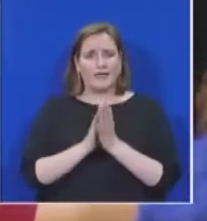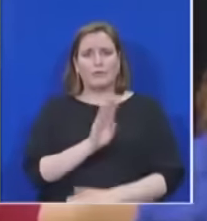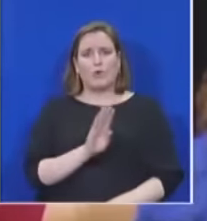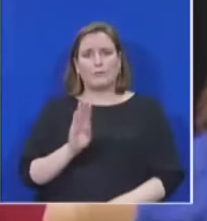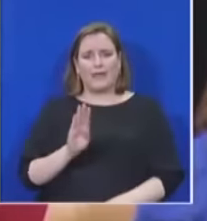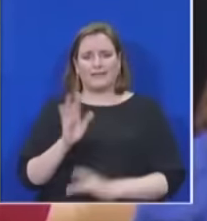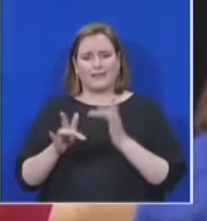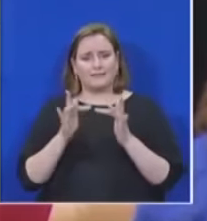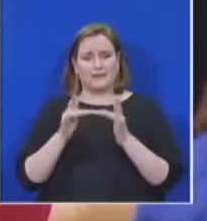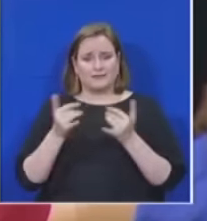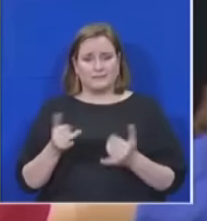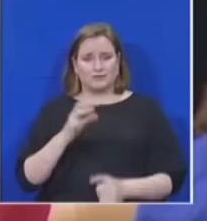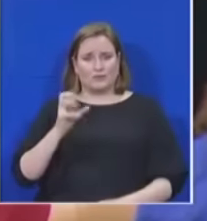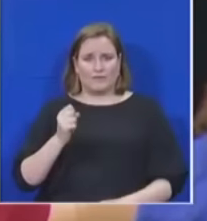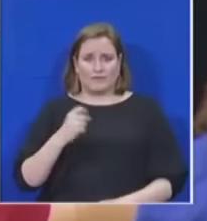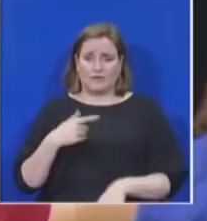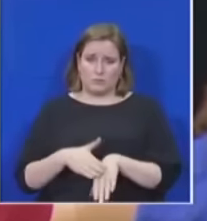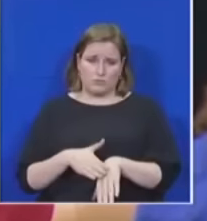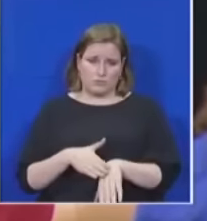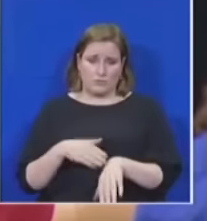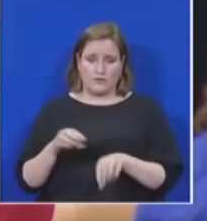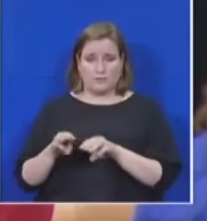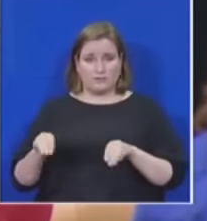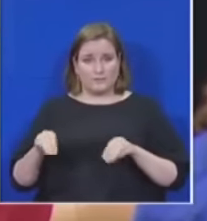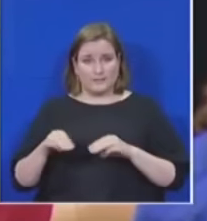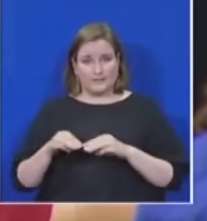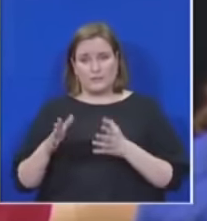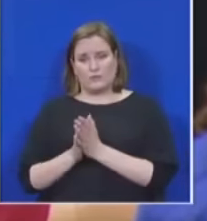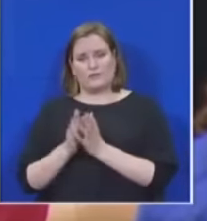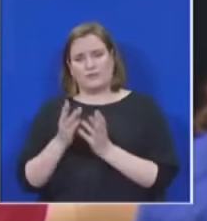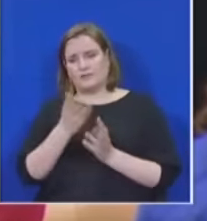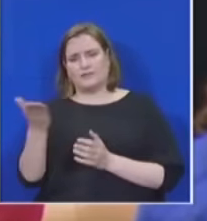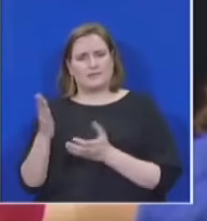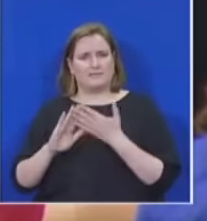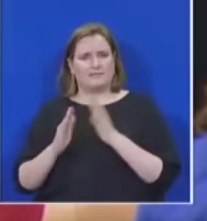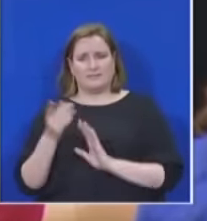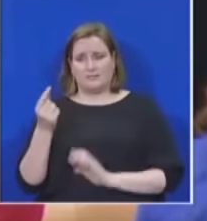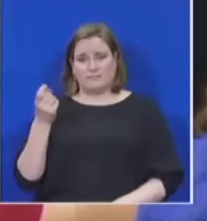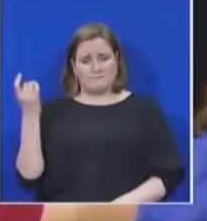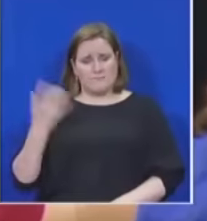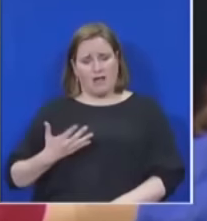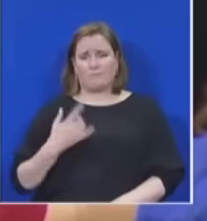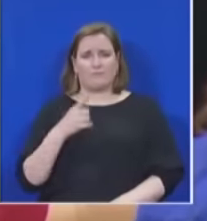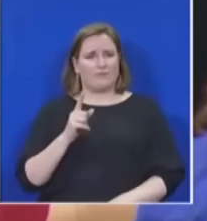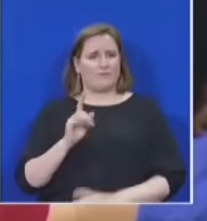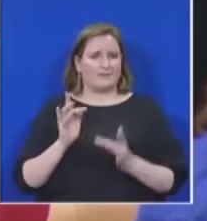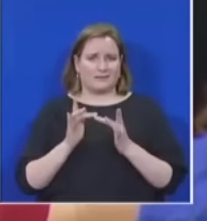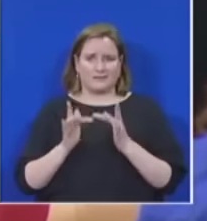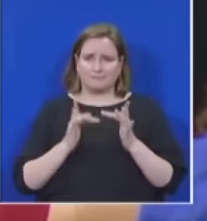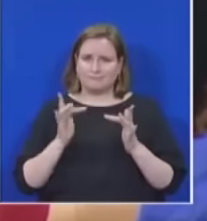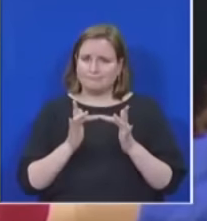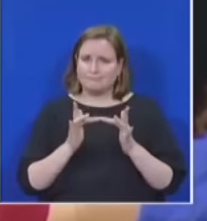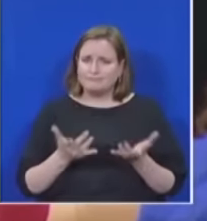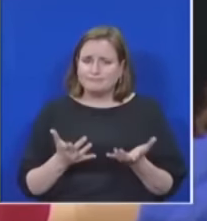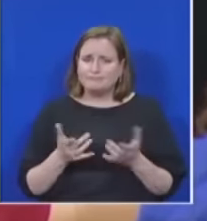lower and municipalities including the general public is paying exorbitant fees Government initiatives